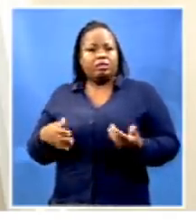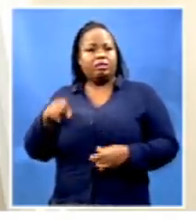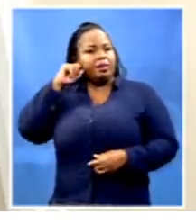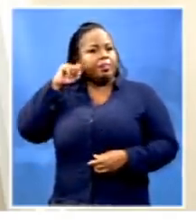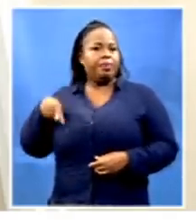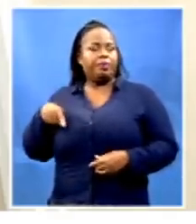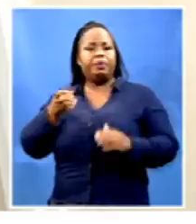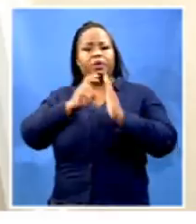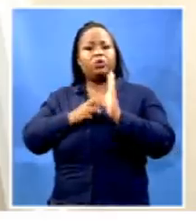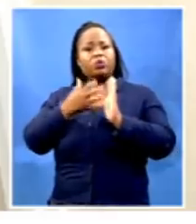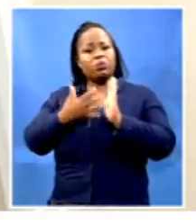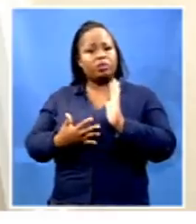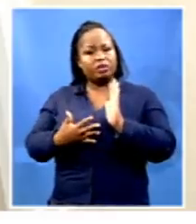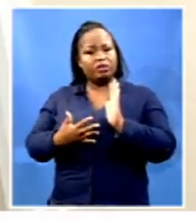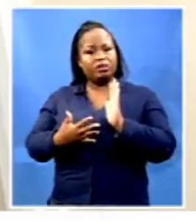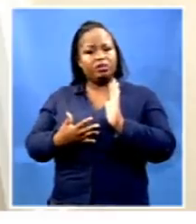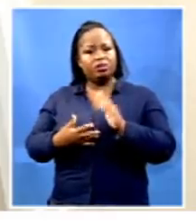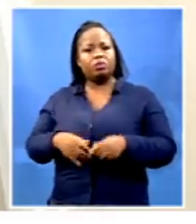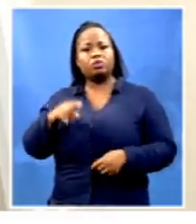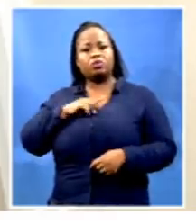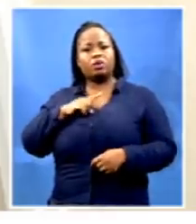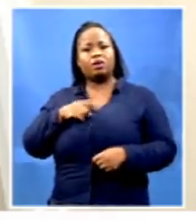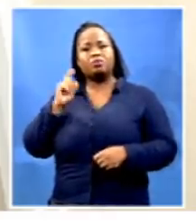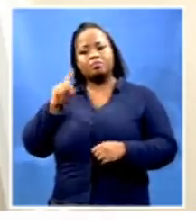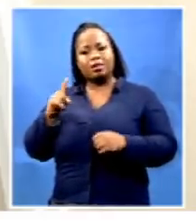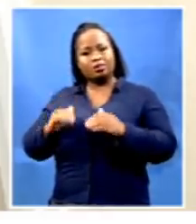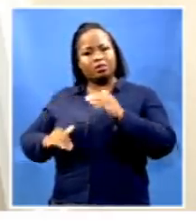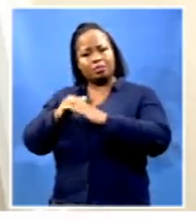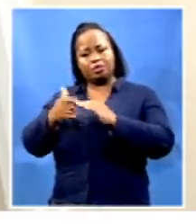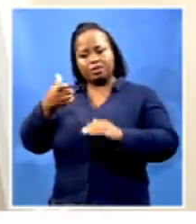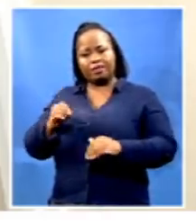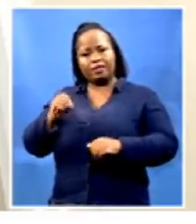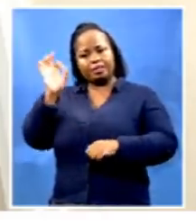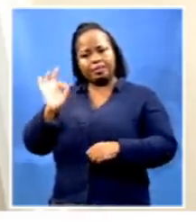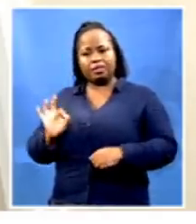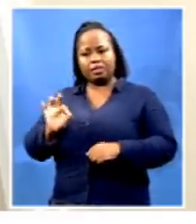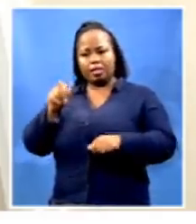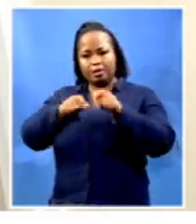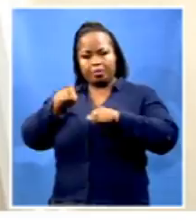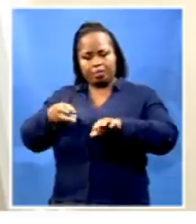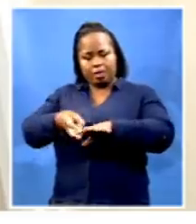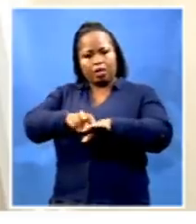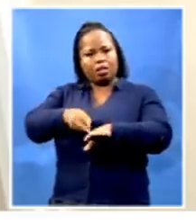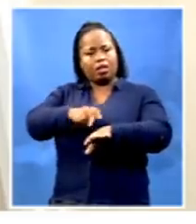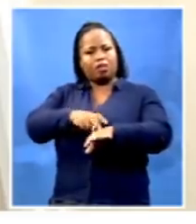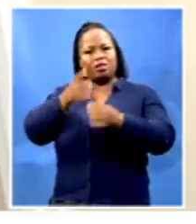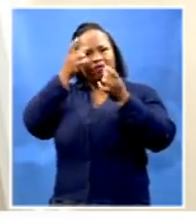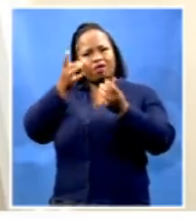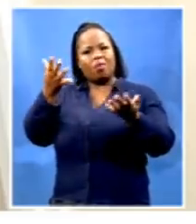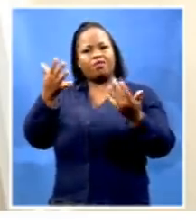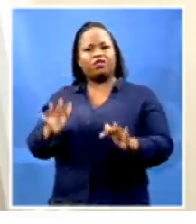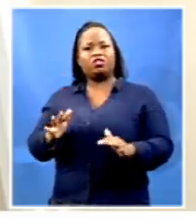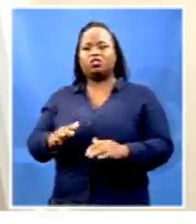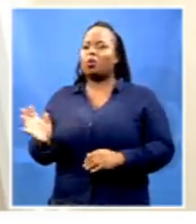regulations which are in place. The 70% passenger limit has been widely communicated and is known by